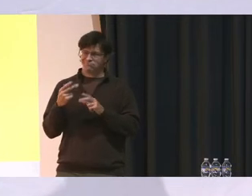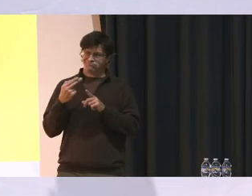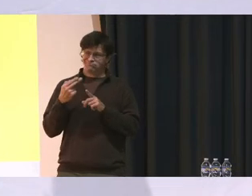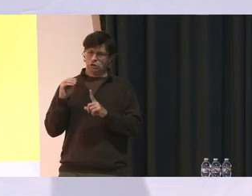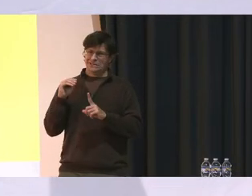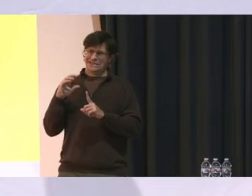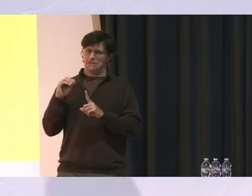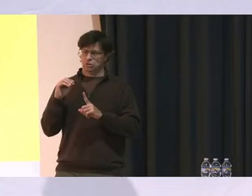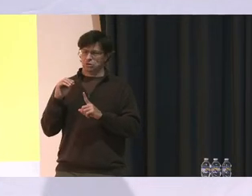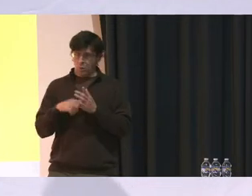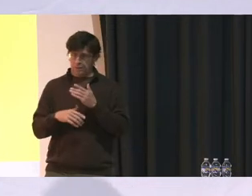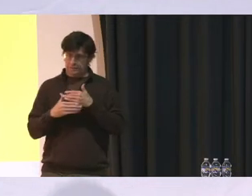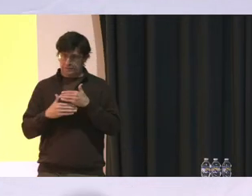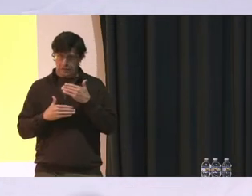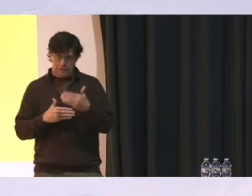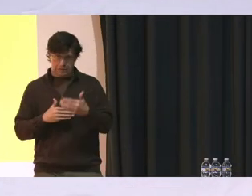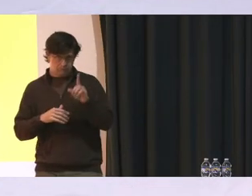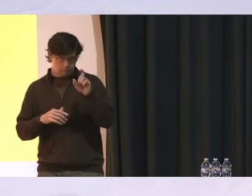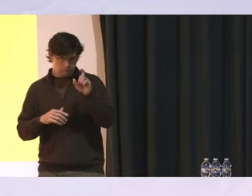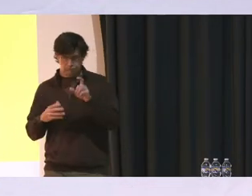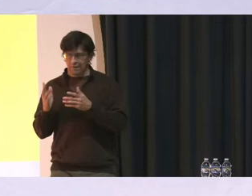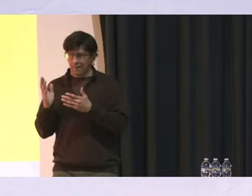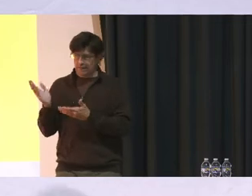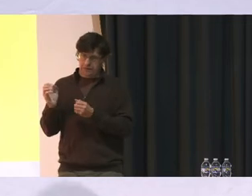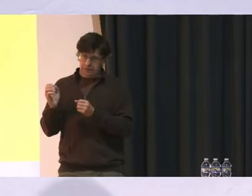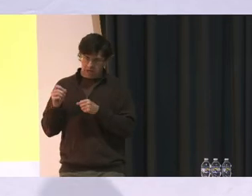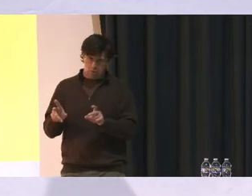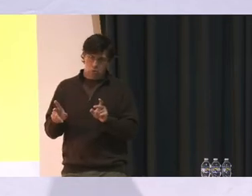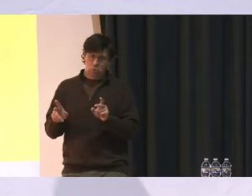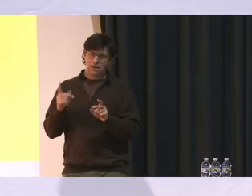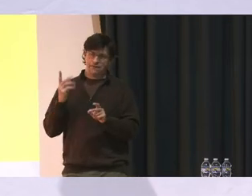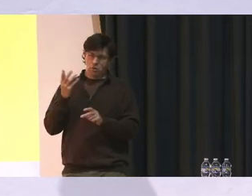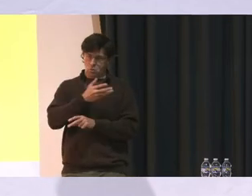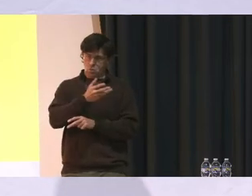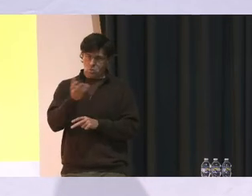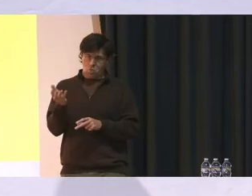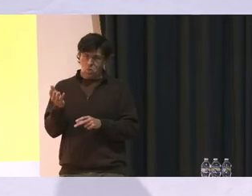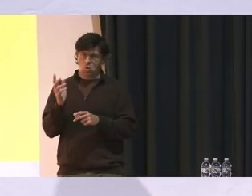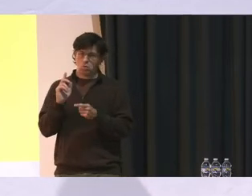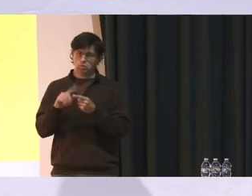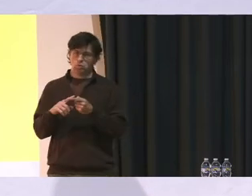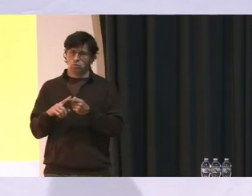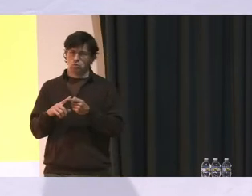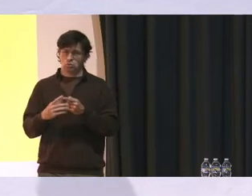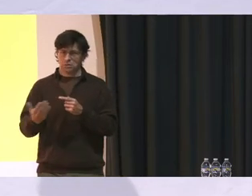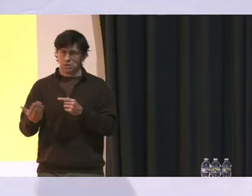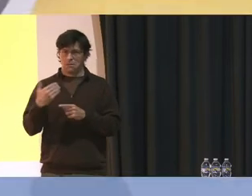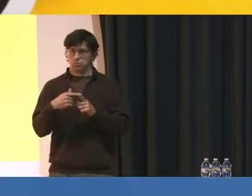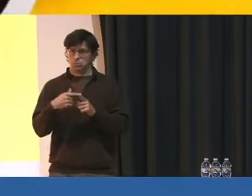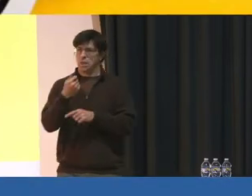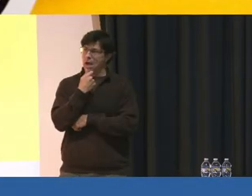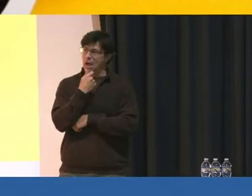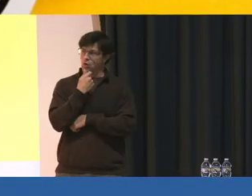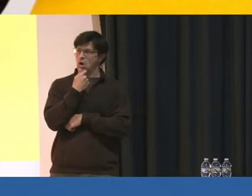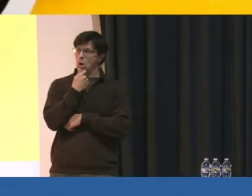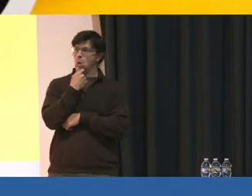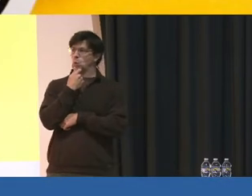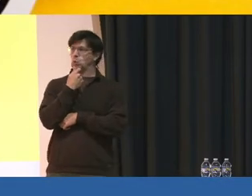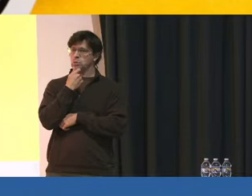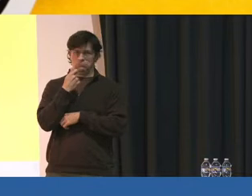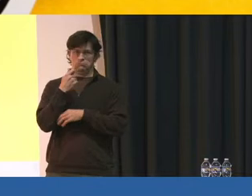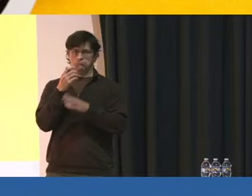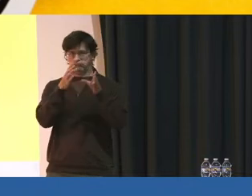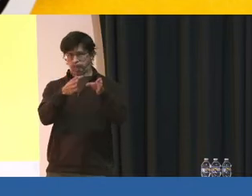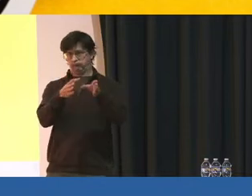of what's next, this is the opportunity for you all to come up to the microphone. There's a microphone in each